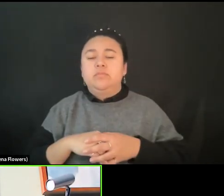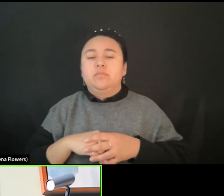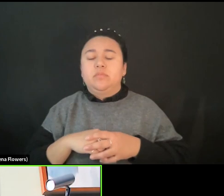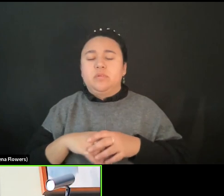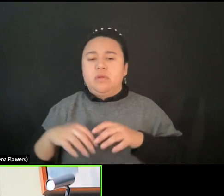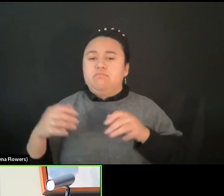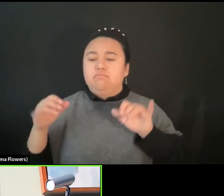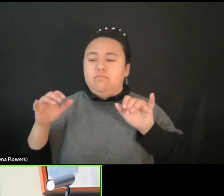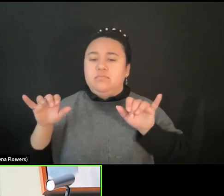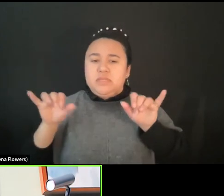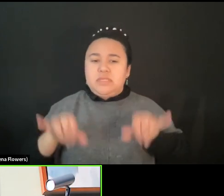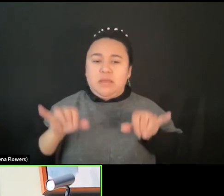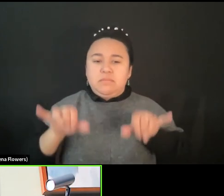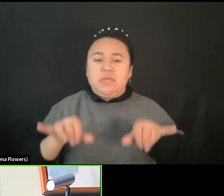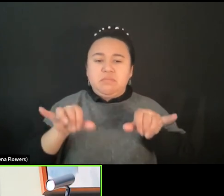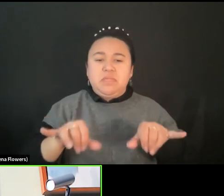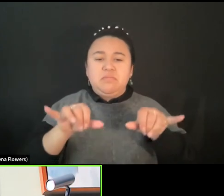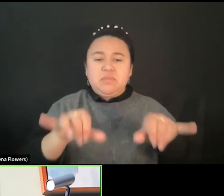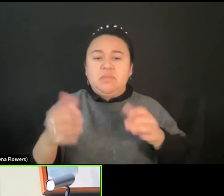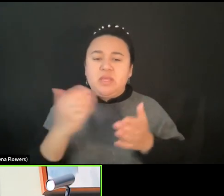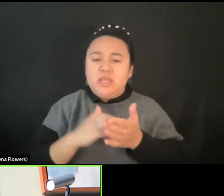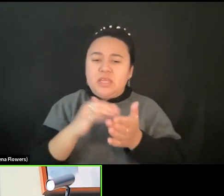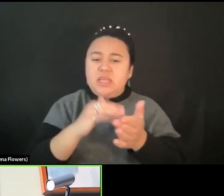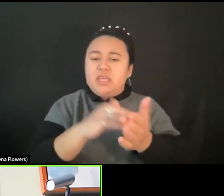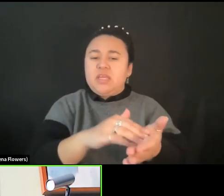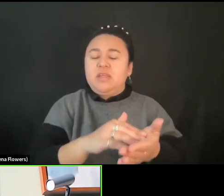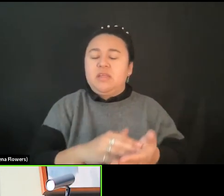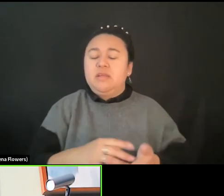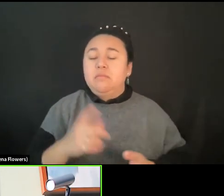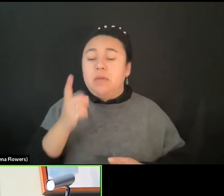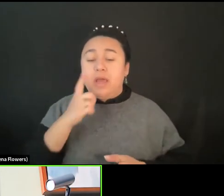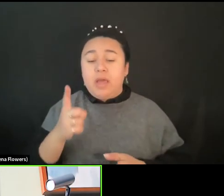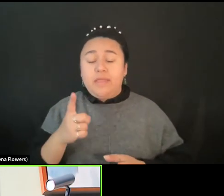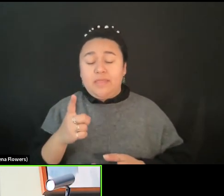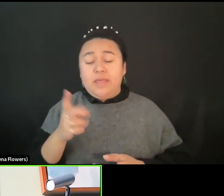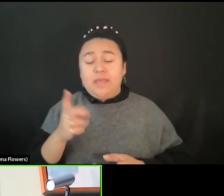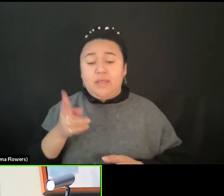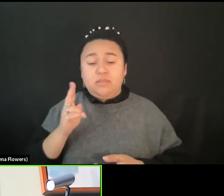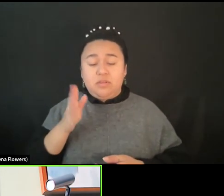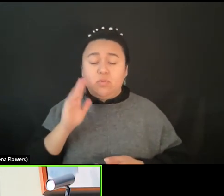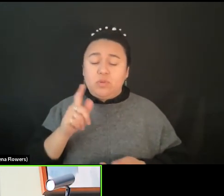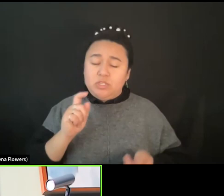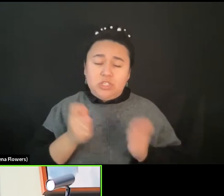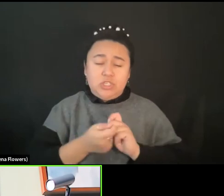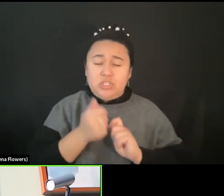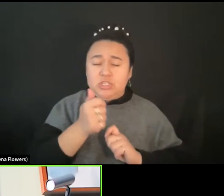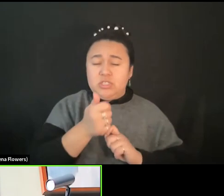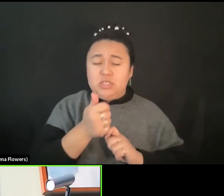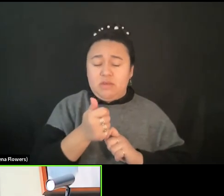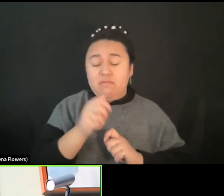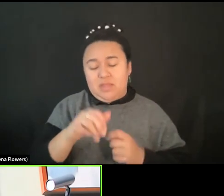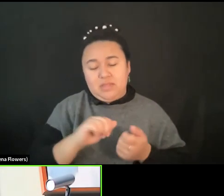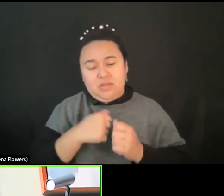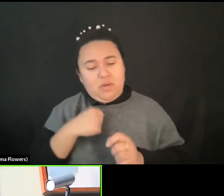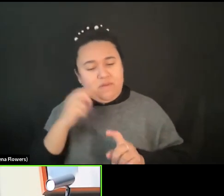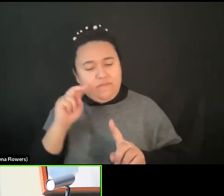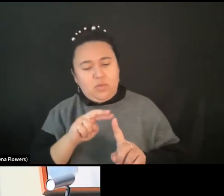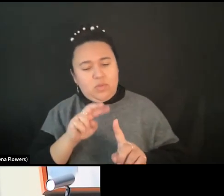history would naturally shape itself. That's how I would look at it.